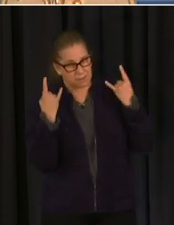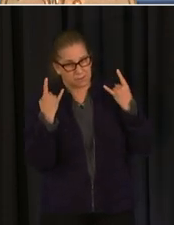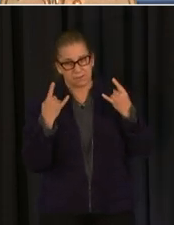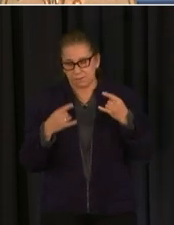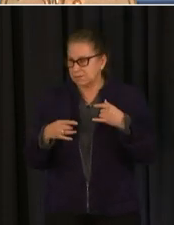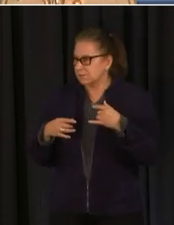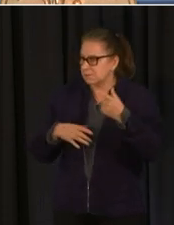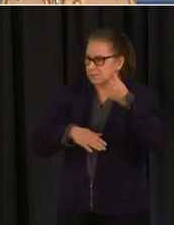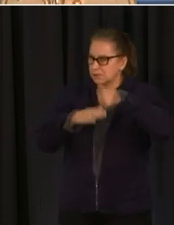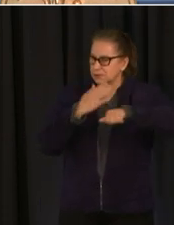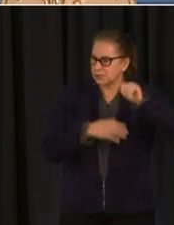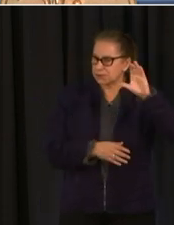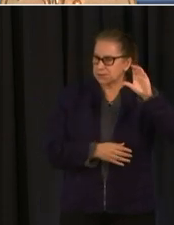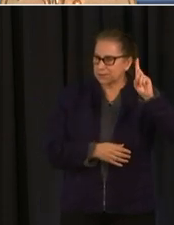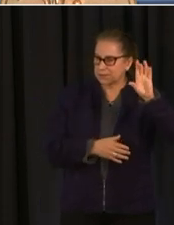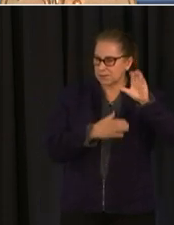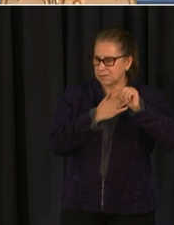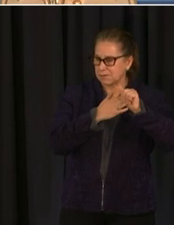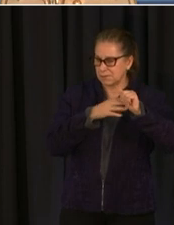um required